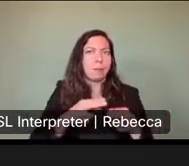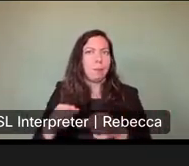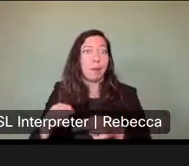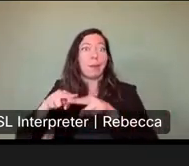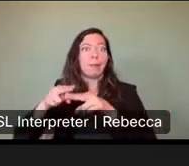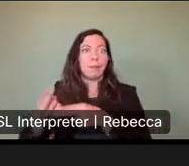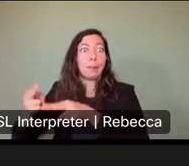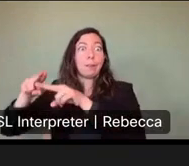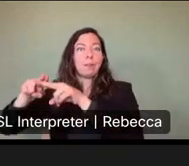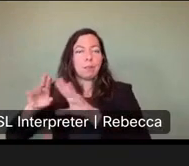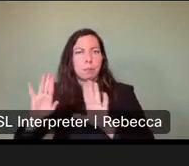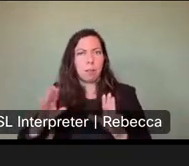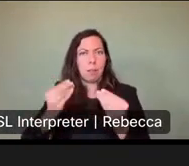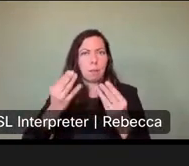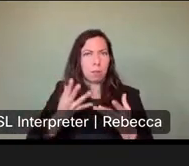Uh,